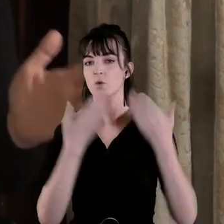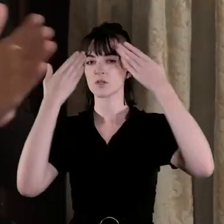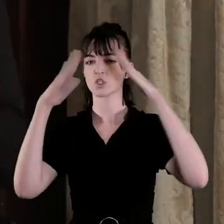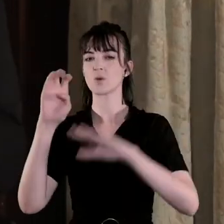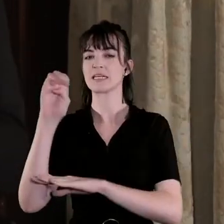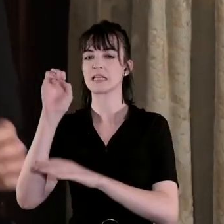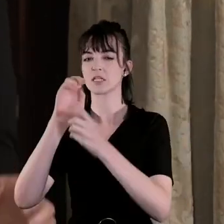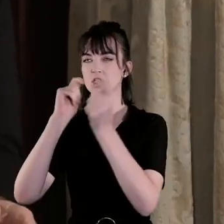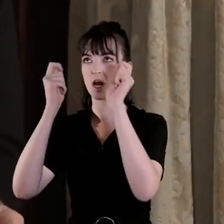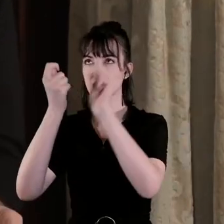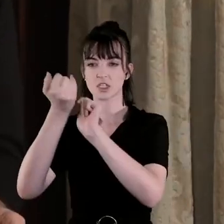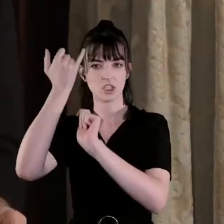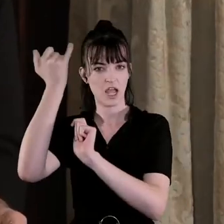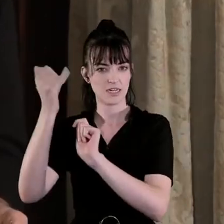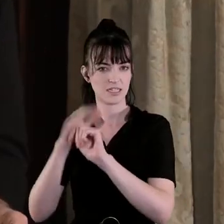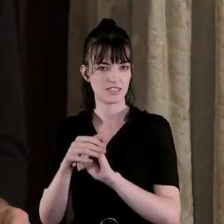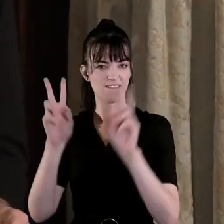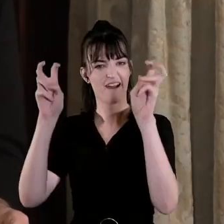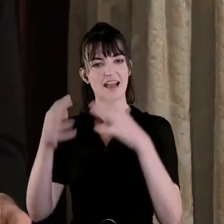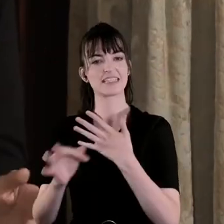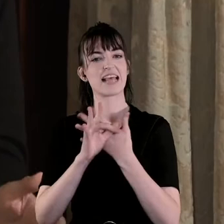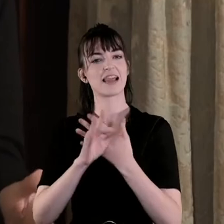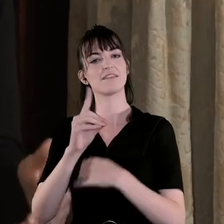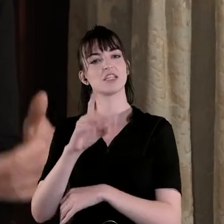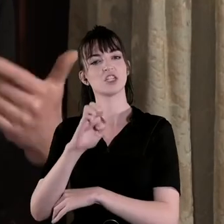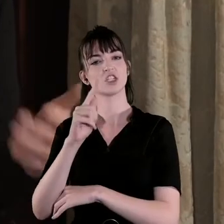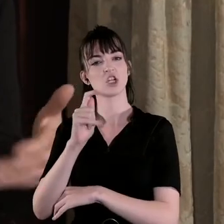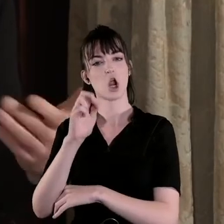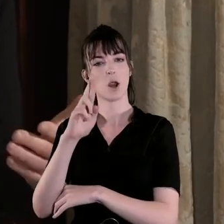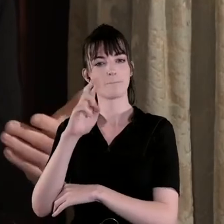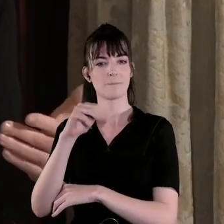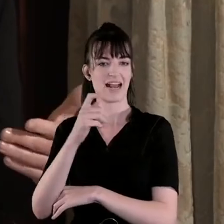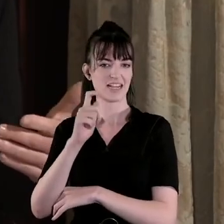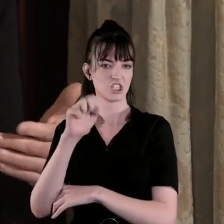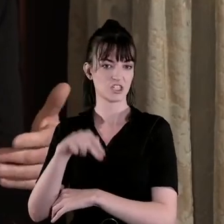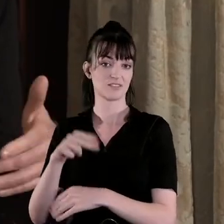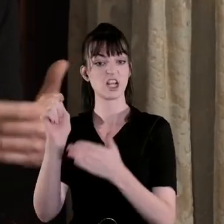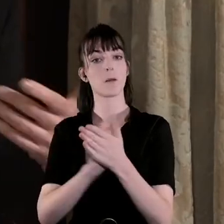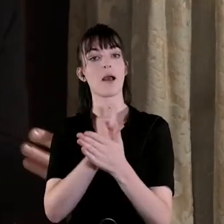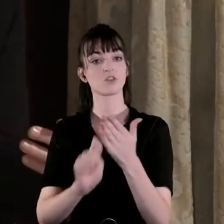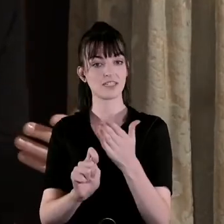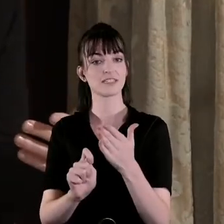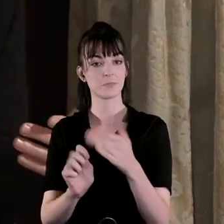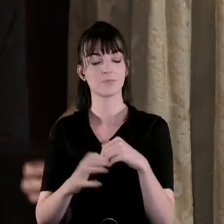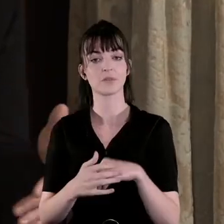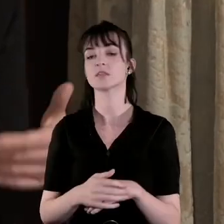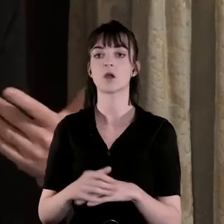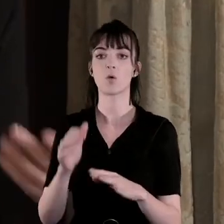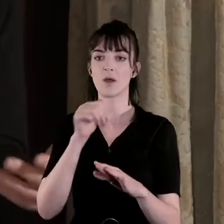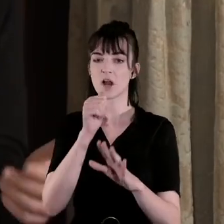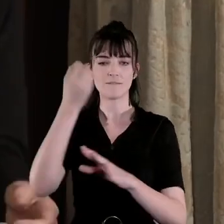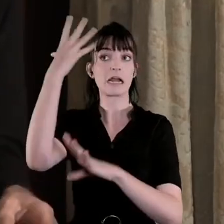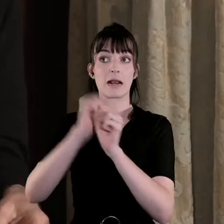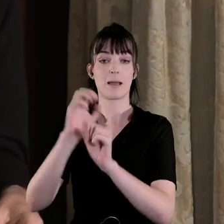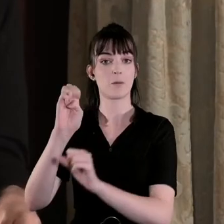shift towards self-determination and democracy and a kind of the need not to do away with imperialism but maybe